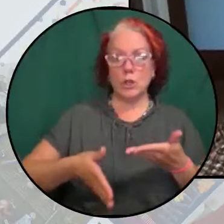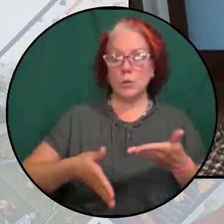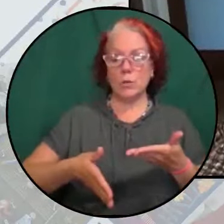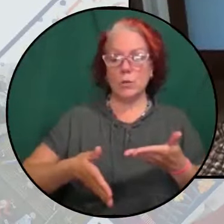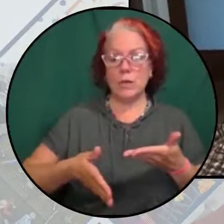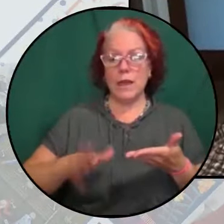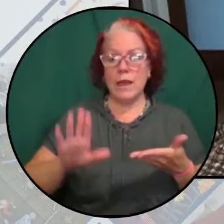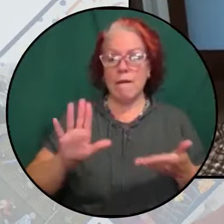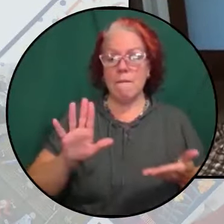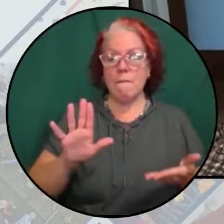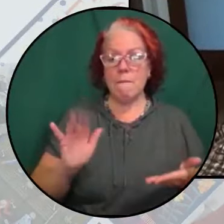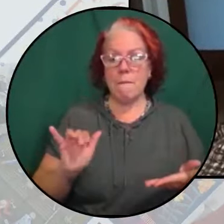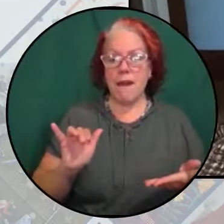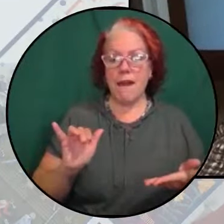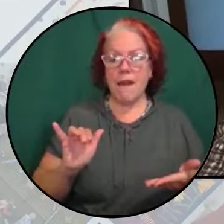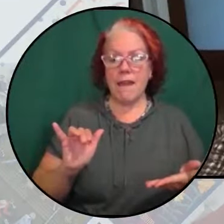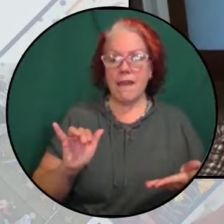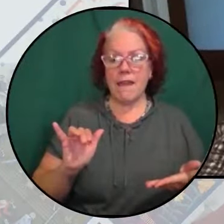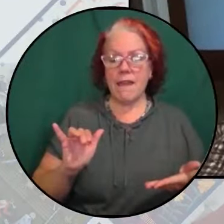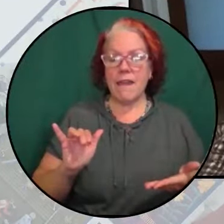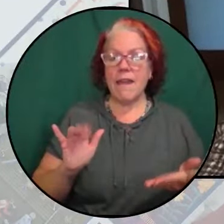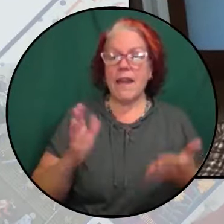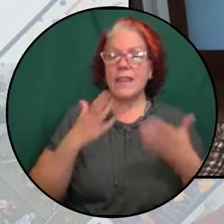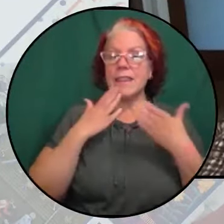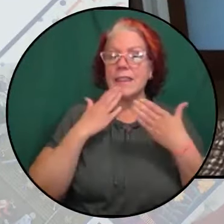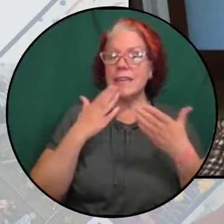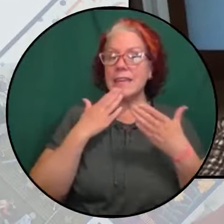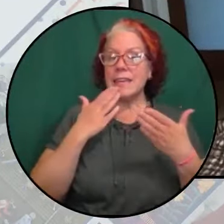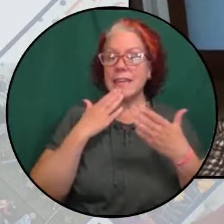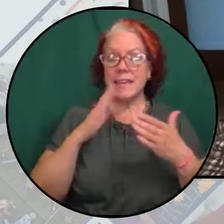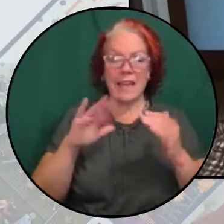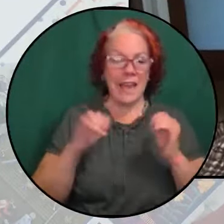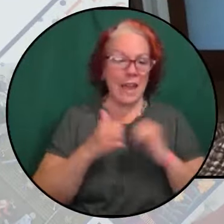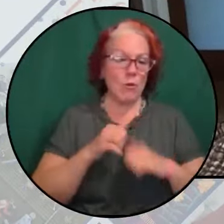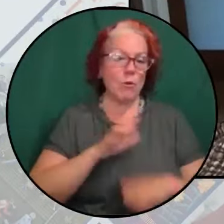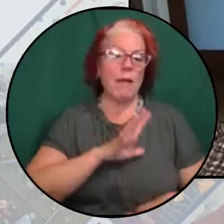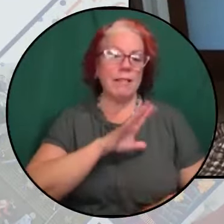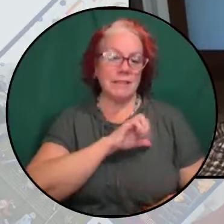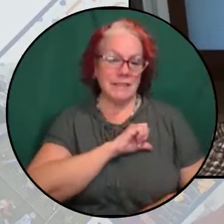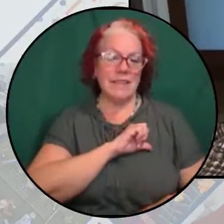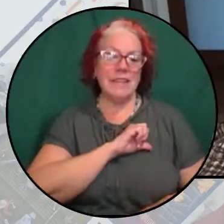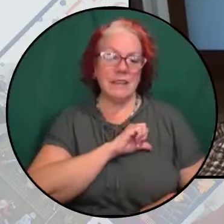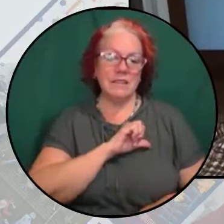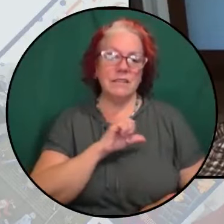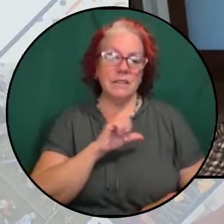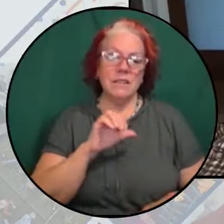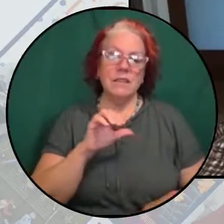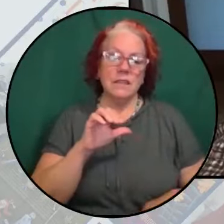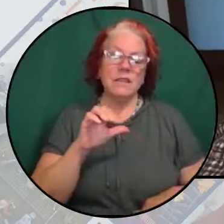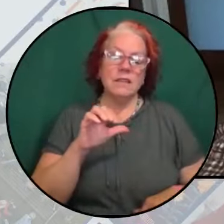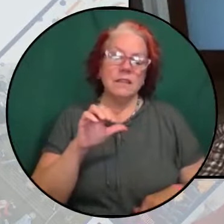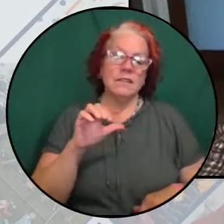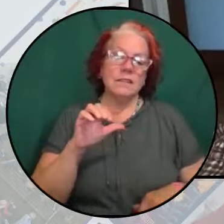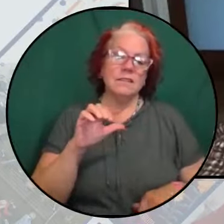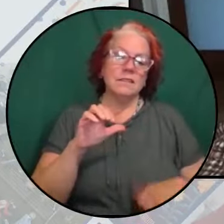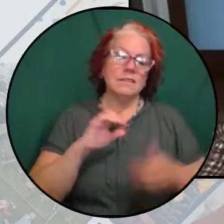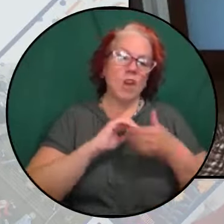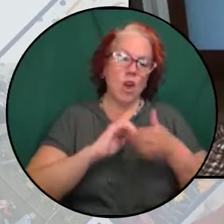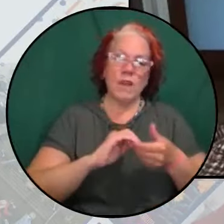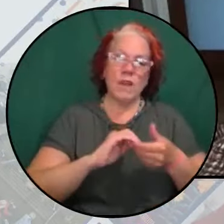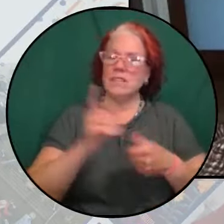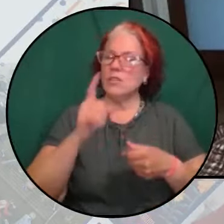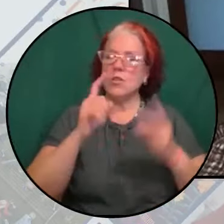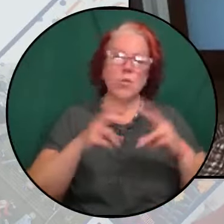thanking our Palestinian comrades for the invaluable ways they have